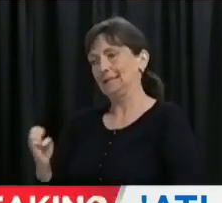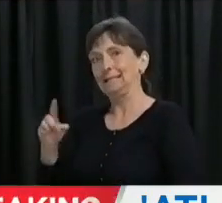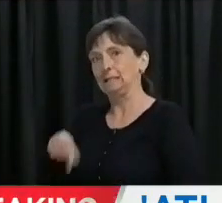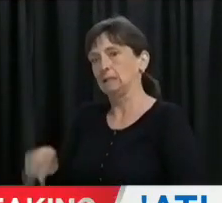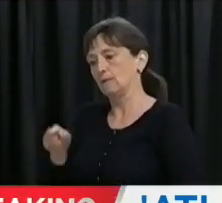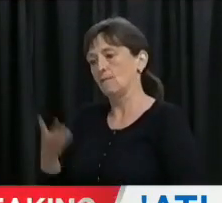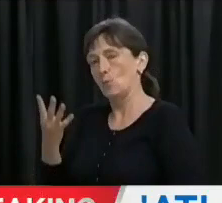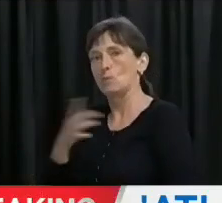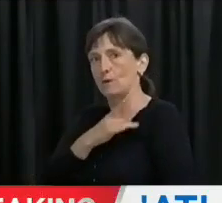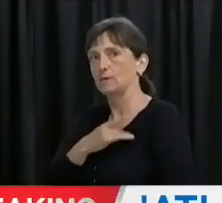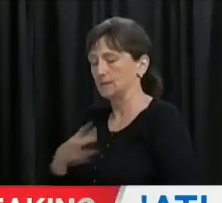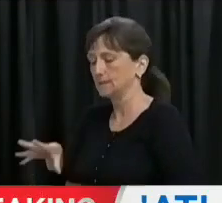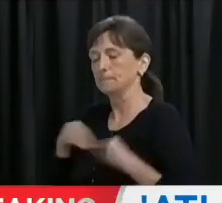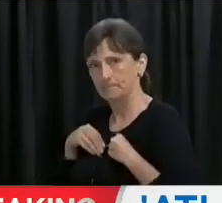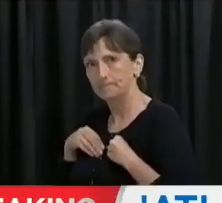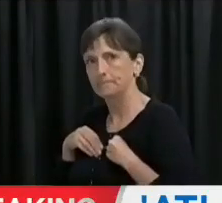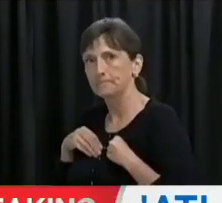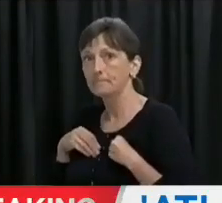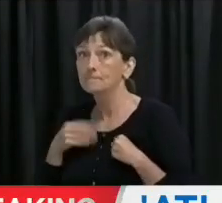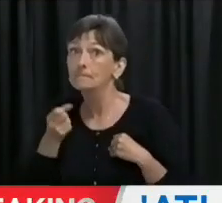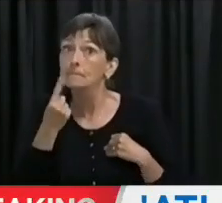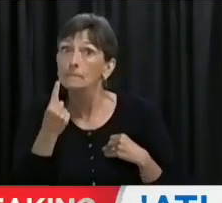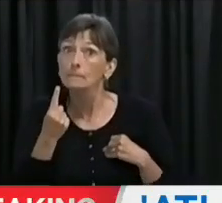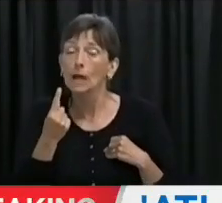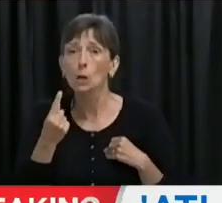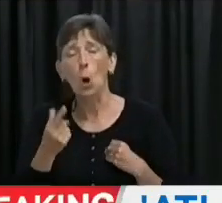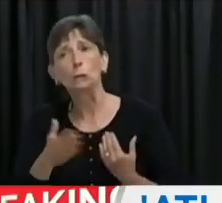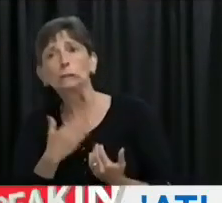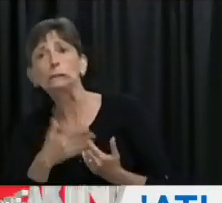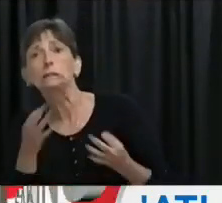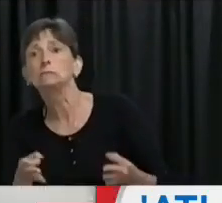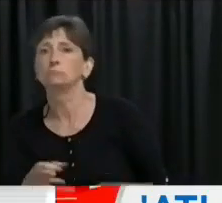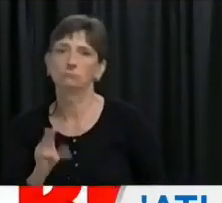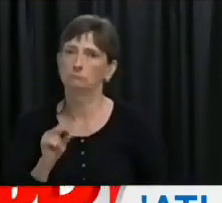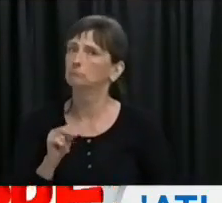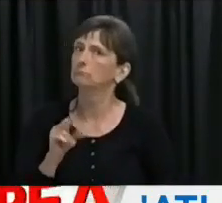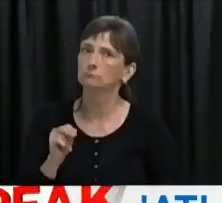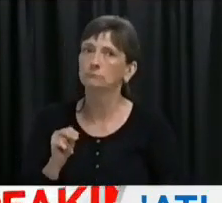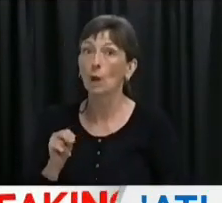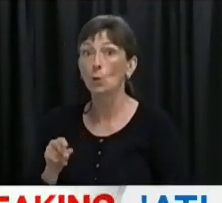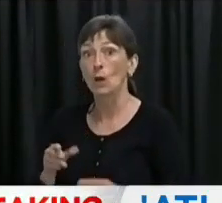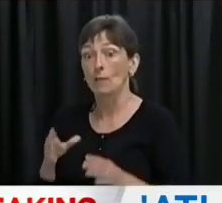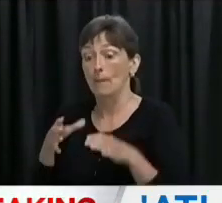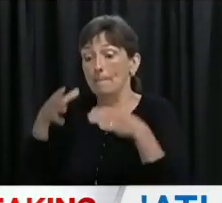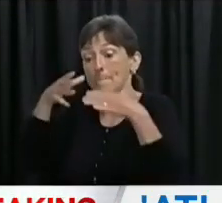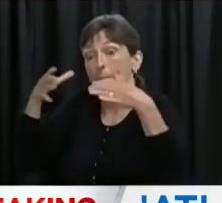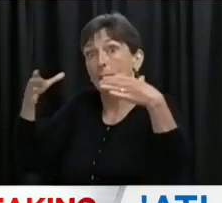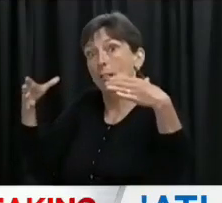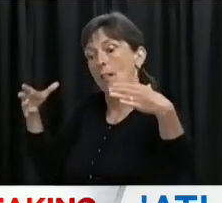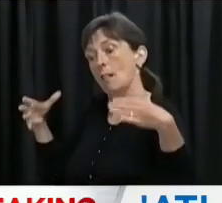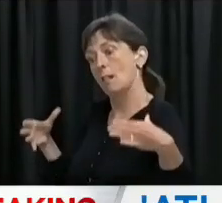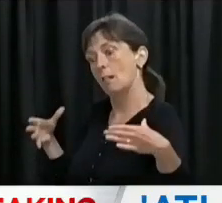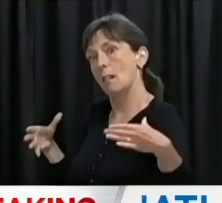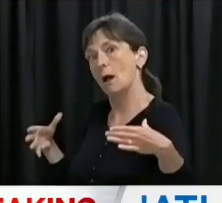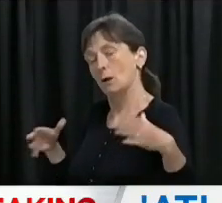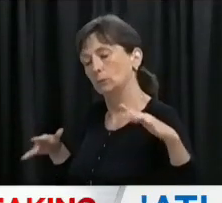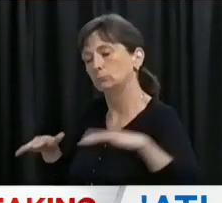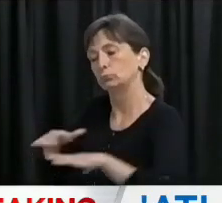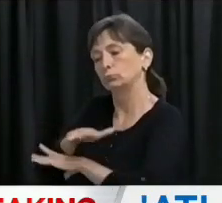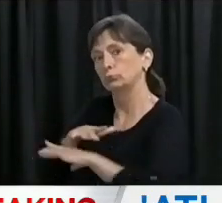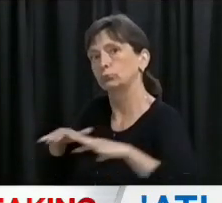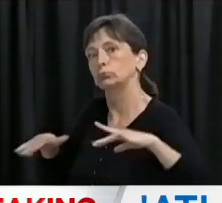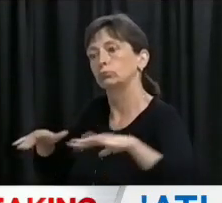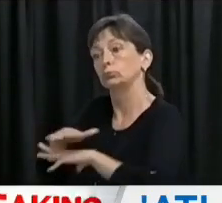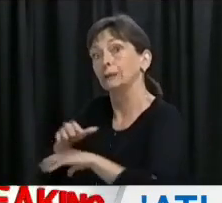Decisions like this one are not taken lightly. As this Atlantic bubble opens, it will be closely monitored